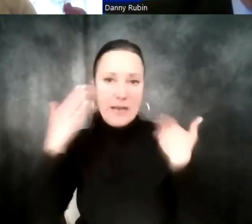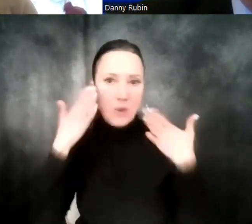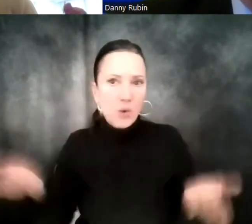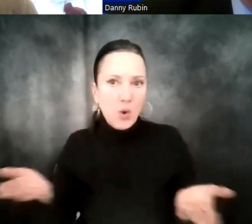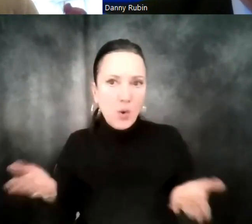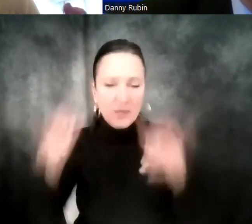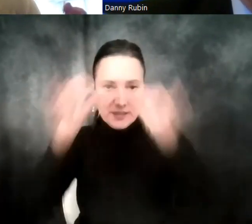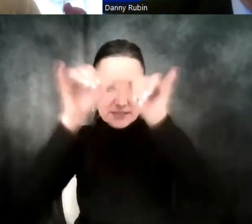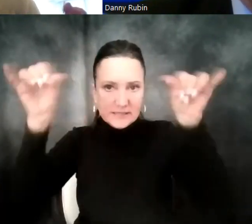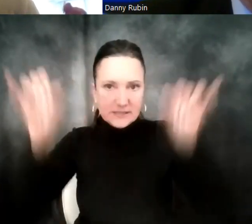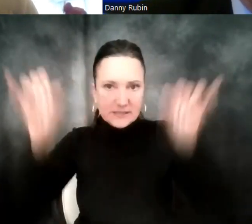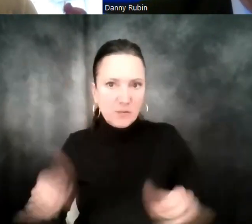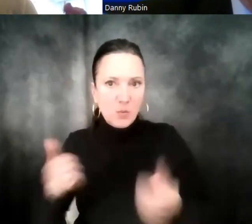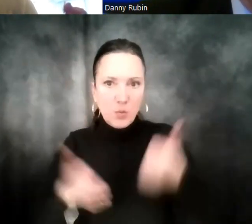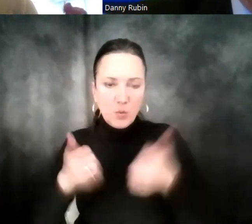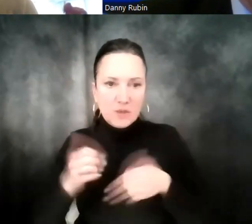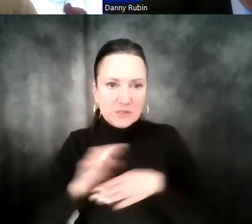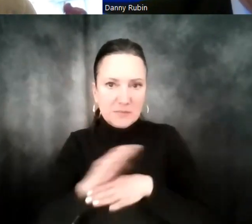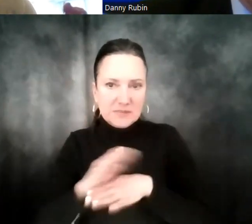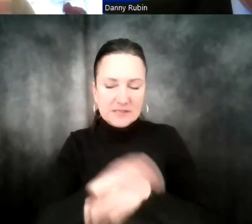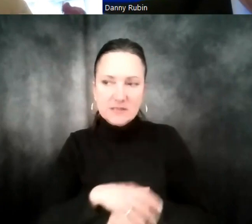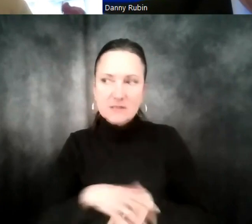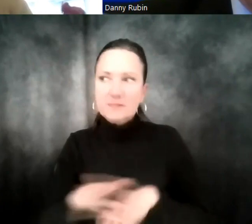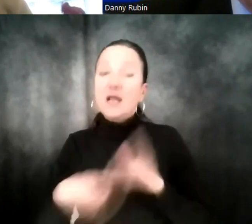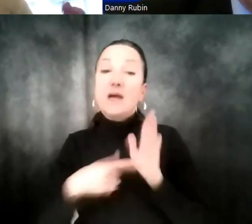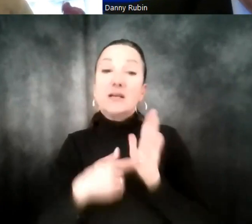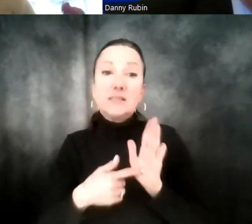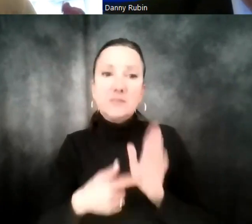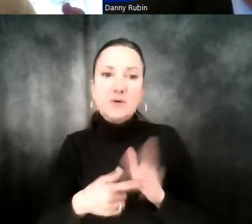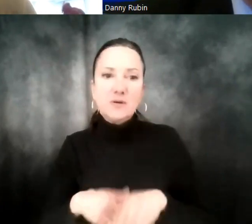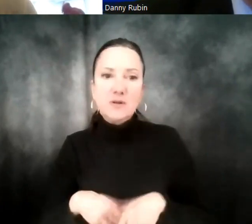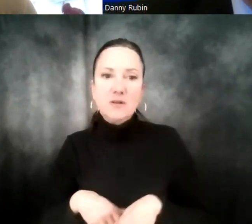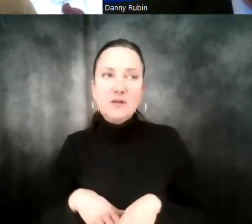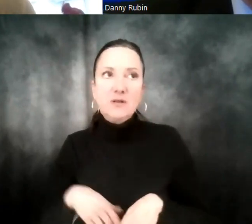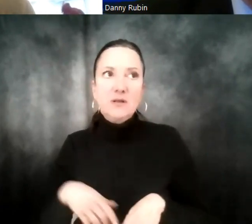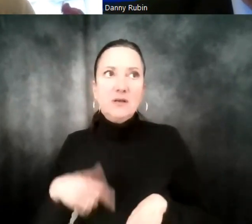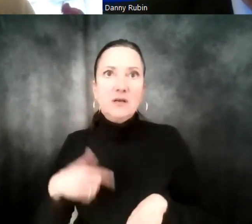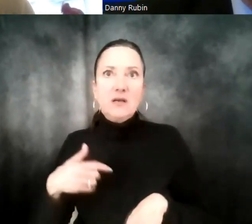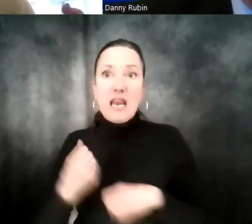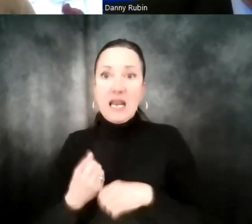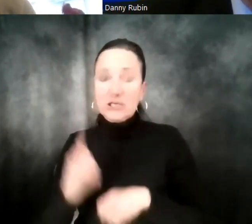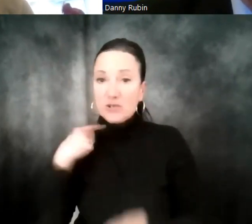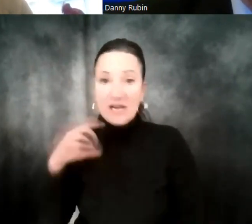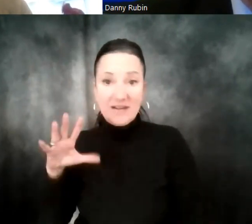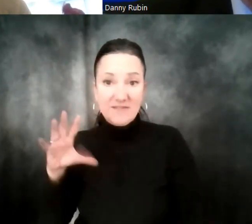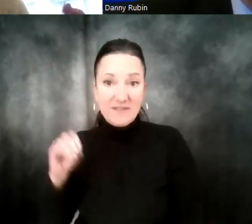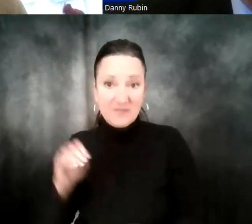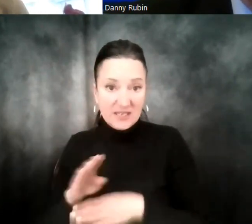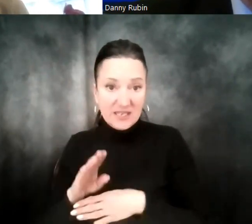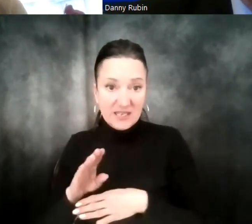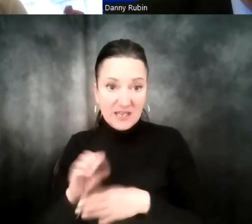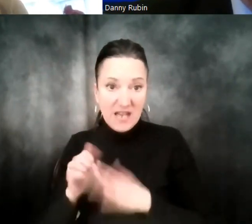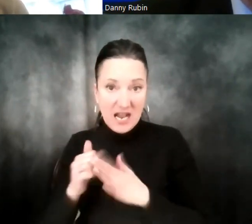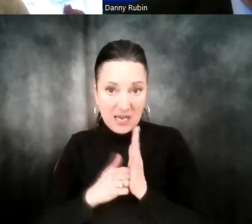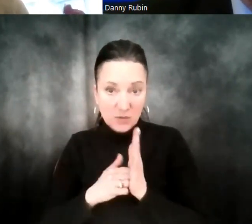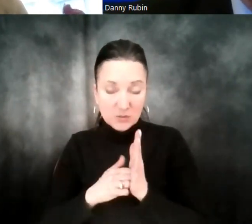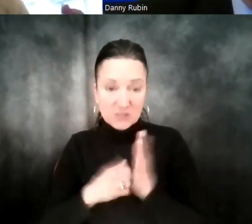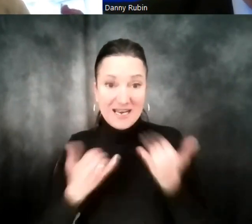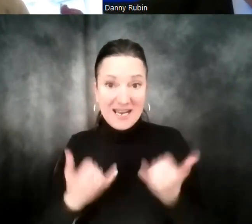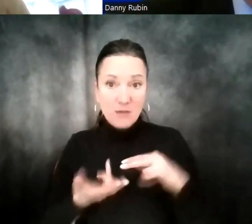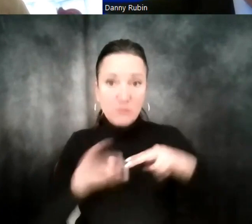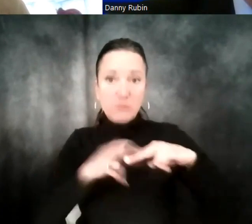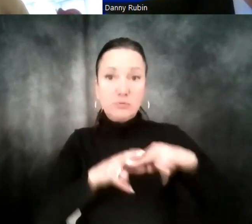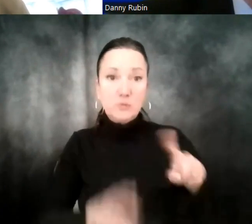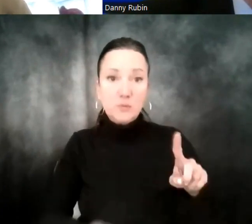But to give you context, I had a book of 50 accounts last year. And then going into January of this year, had 100